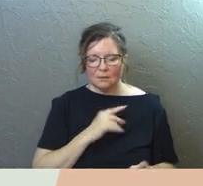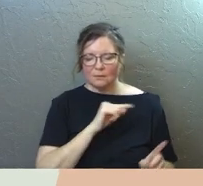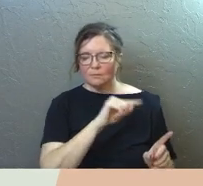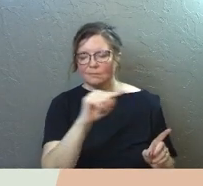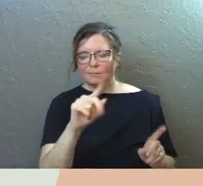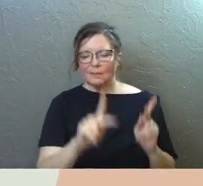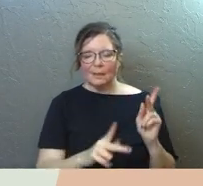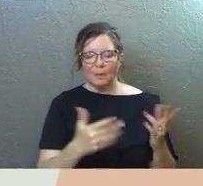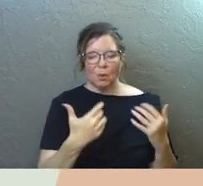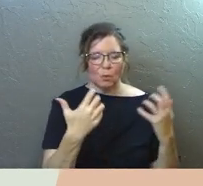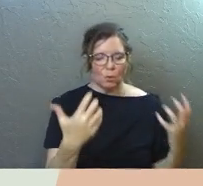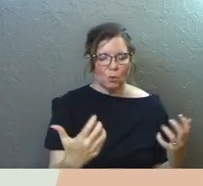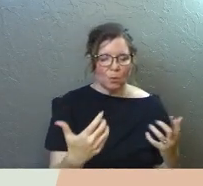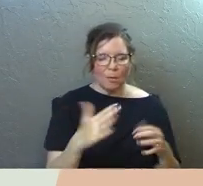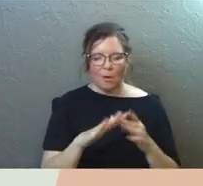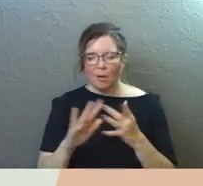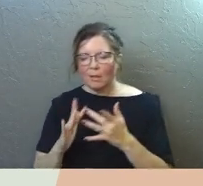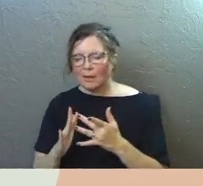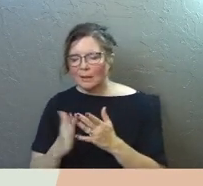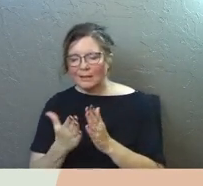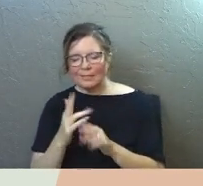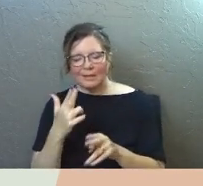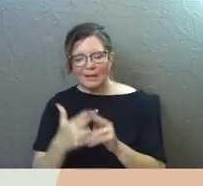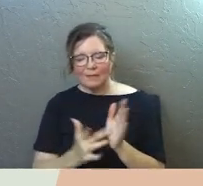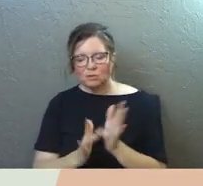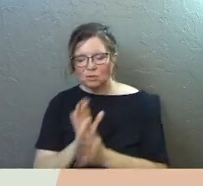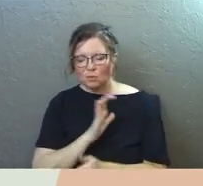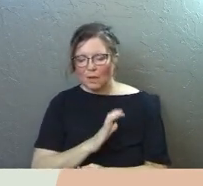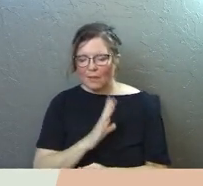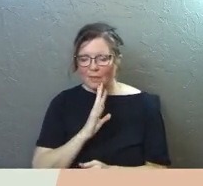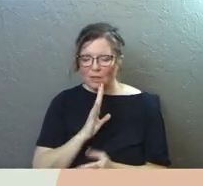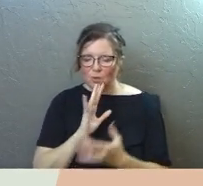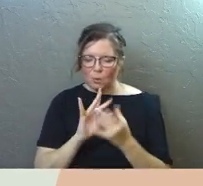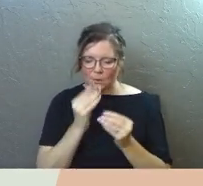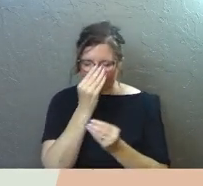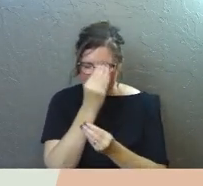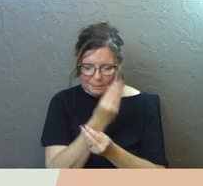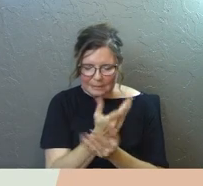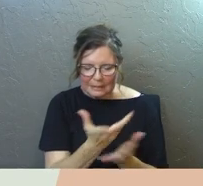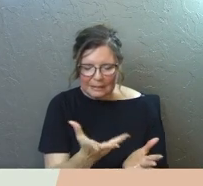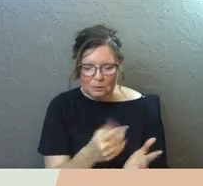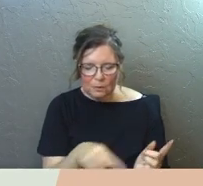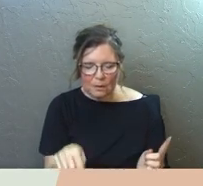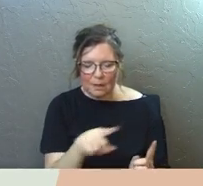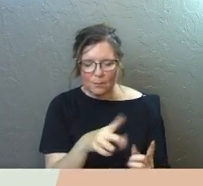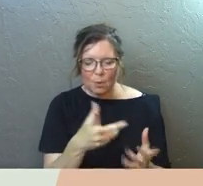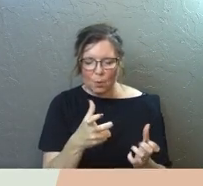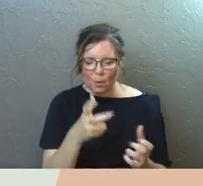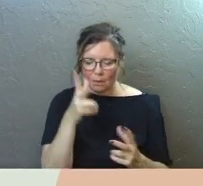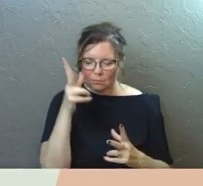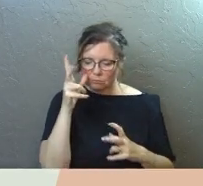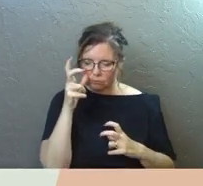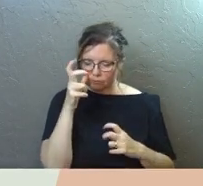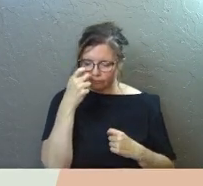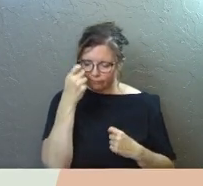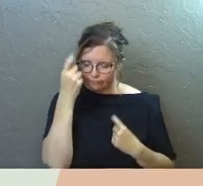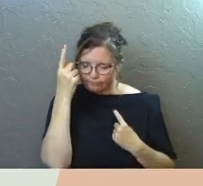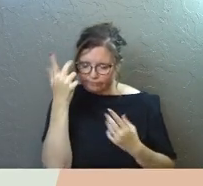now. God, would you speak, God? I ask, Lord, in the name of Jesus Christ that you would speak. And God, we want to hear.